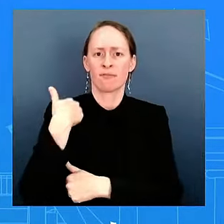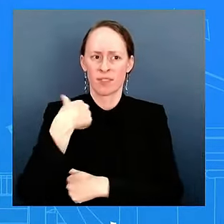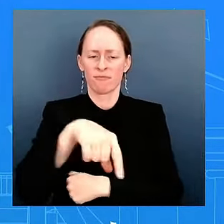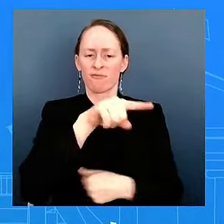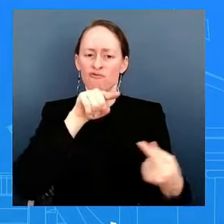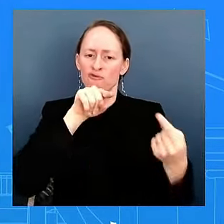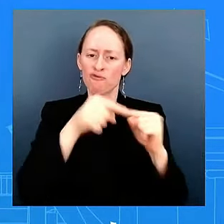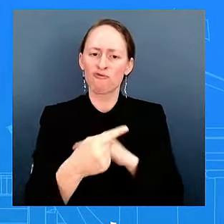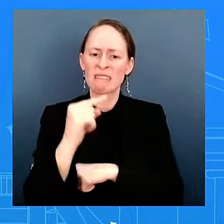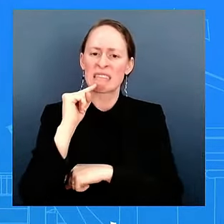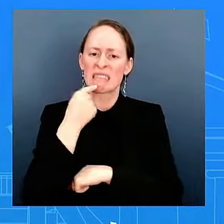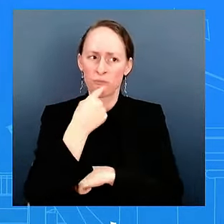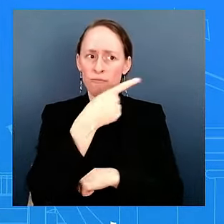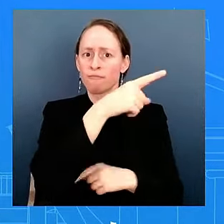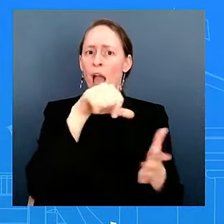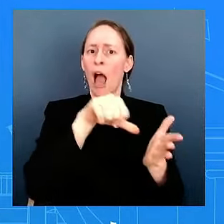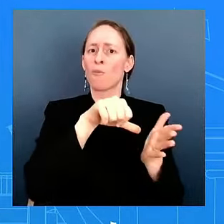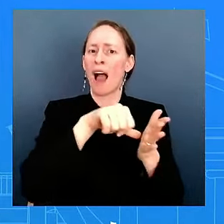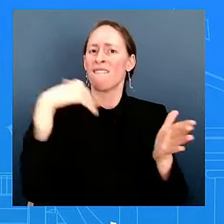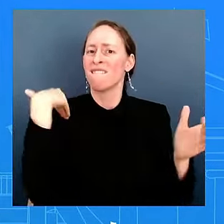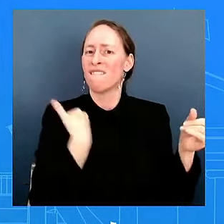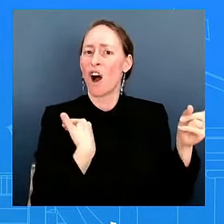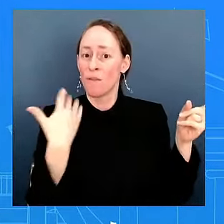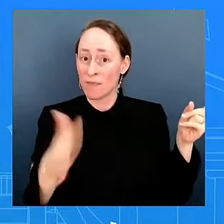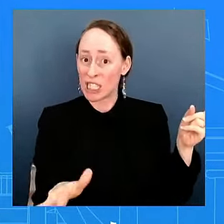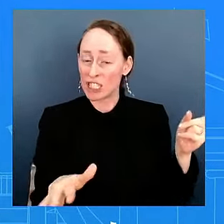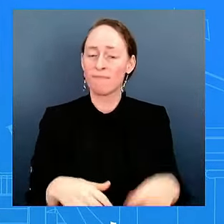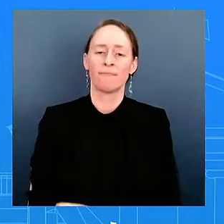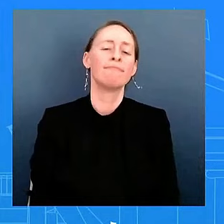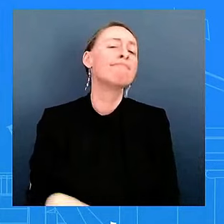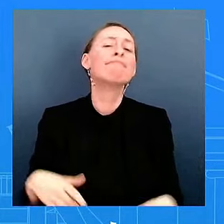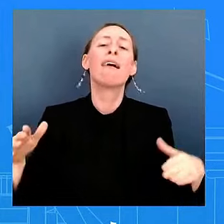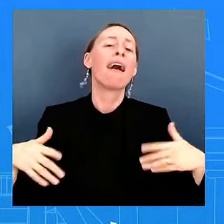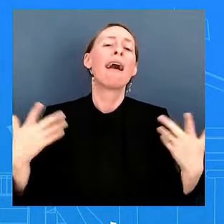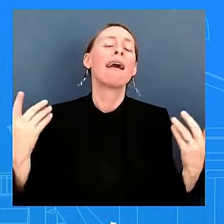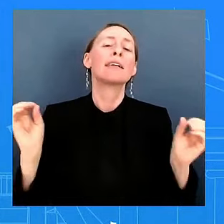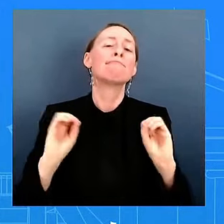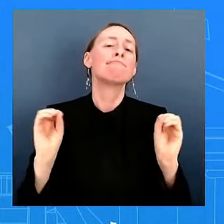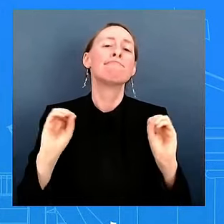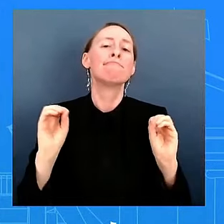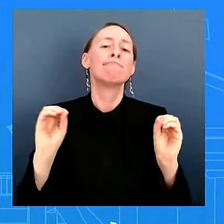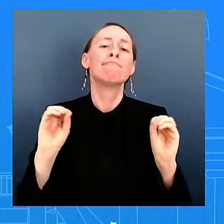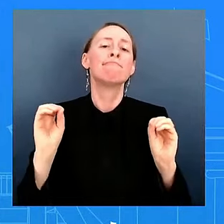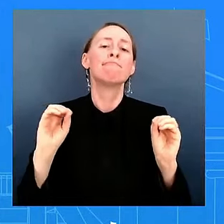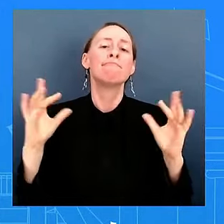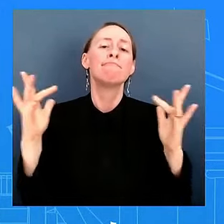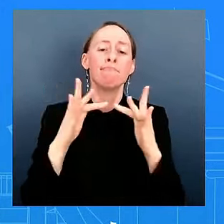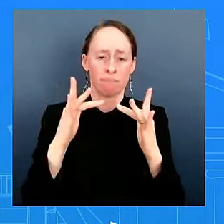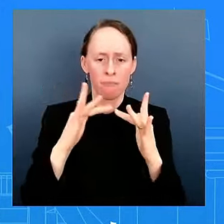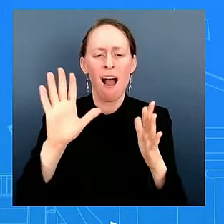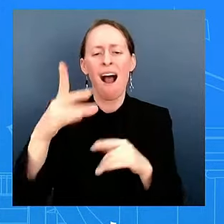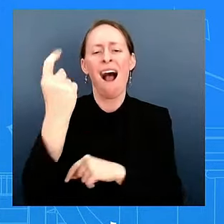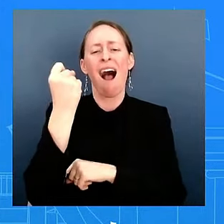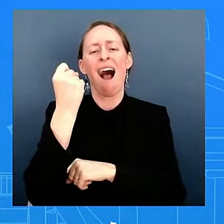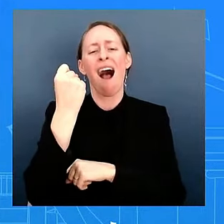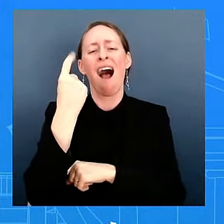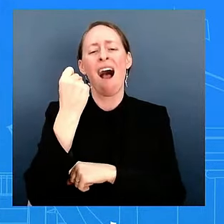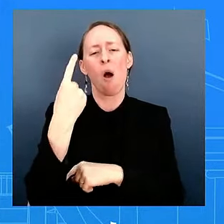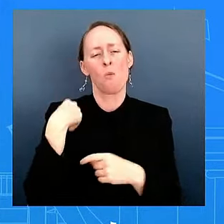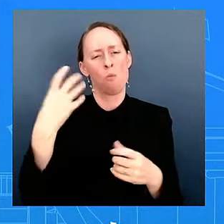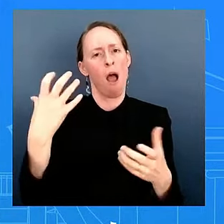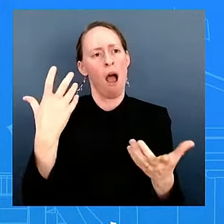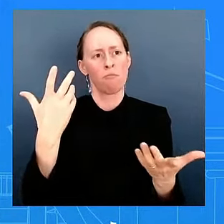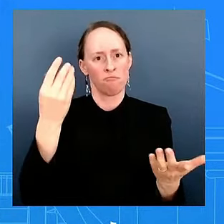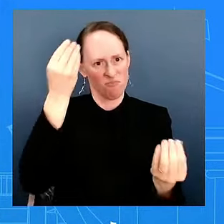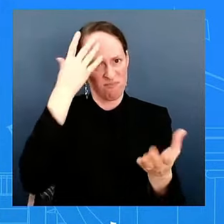conversations to speak of from the President. What I can say, just to give you all a little bit of an update, of the seven U.S.